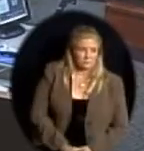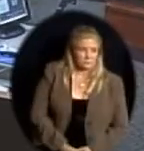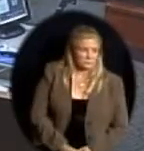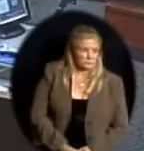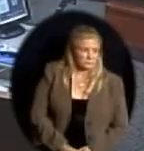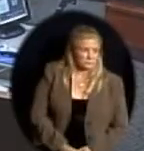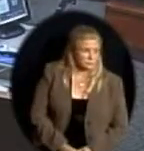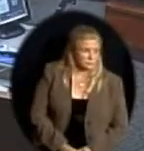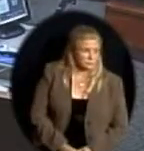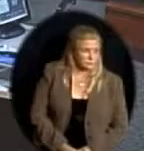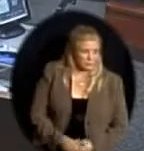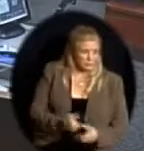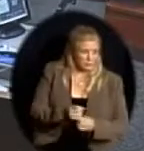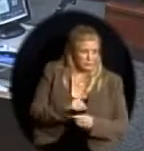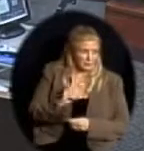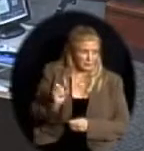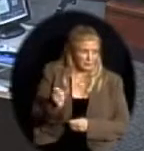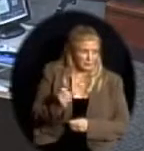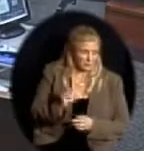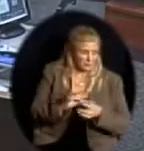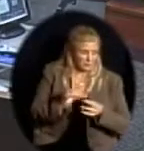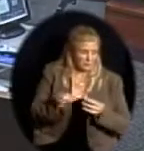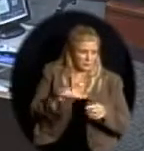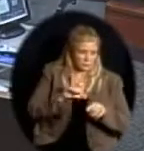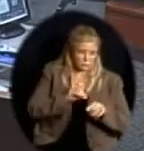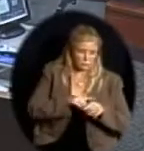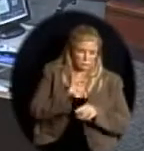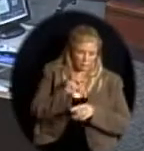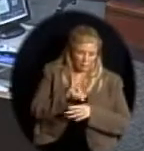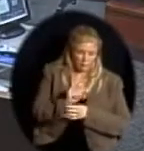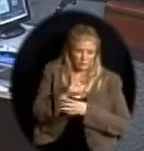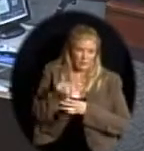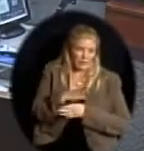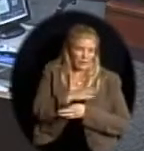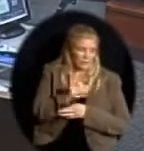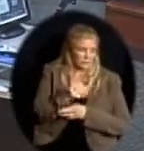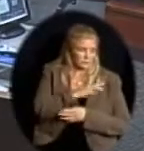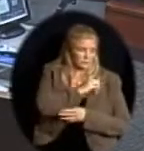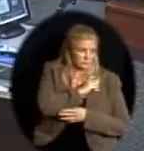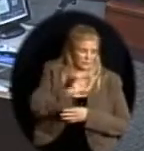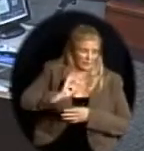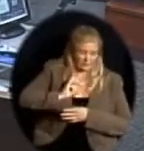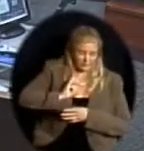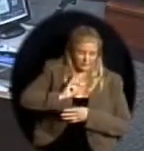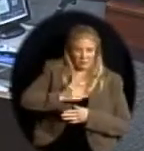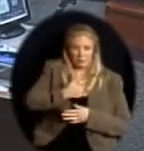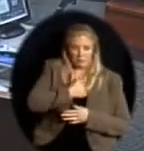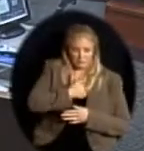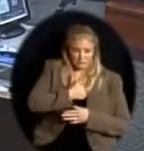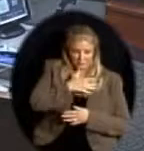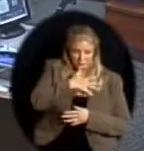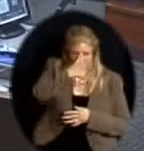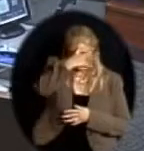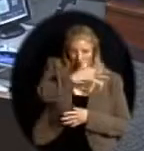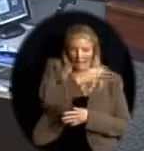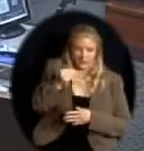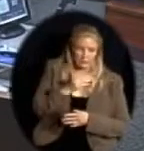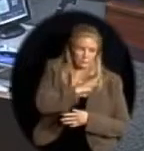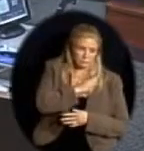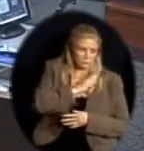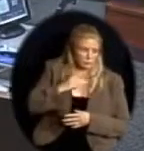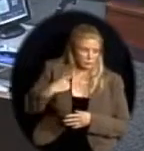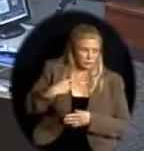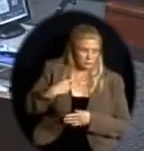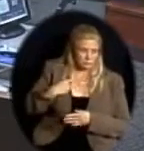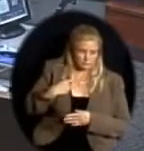I'll make a comment to Dr. All and to the staff. mean, I'm going to speak first as a parent and as a board member second. It couldn't have been smoother. Just